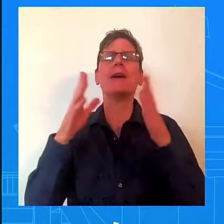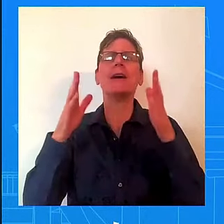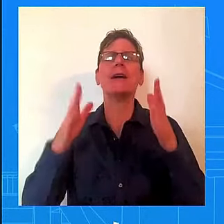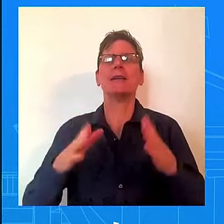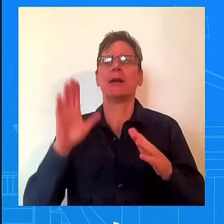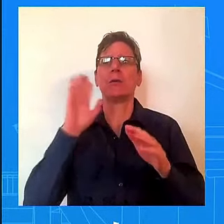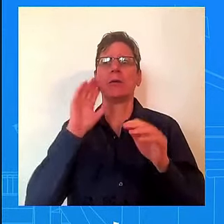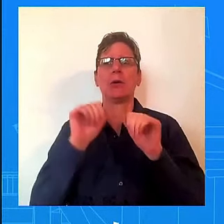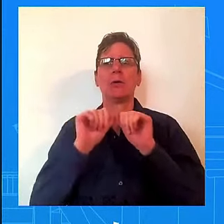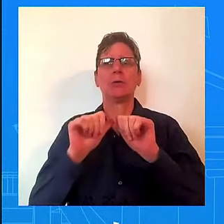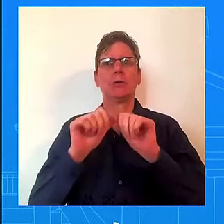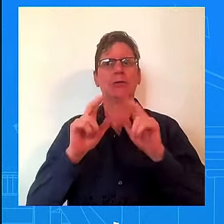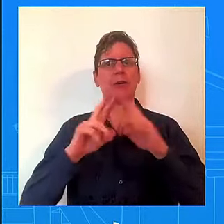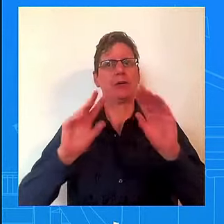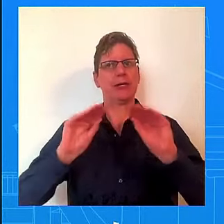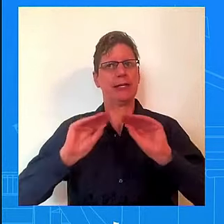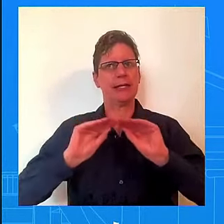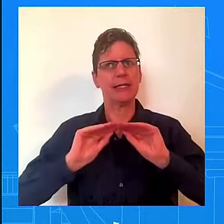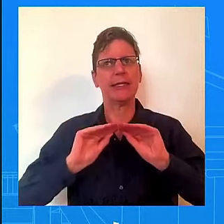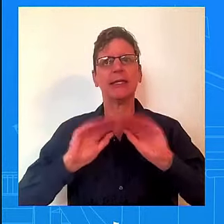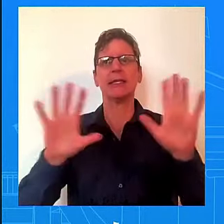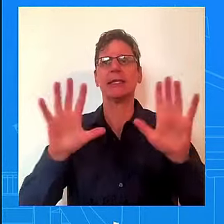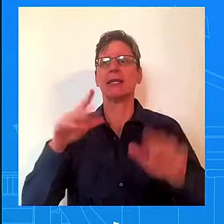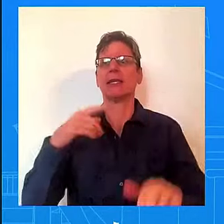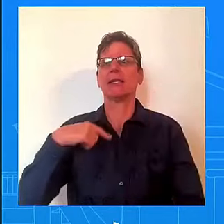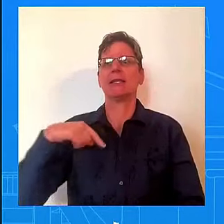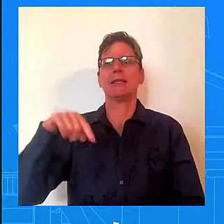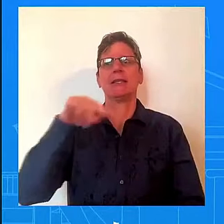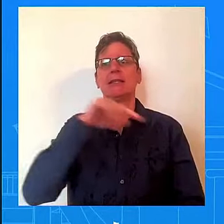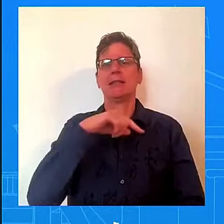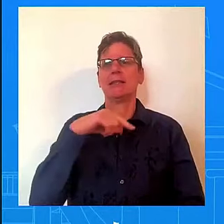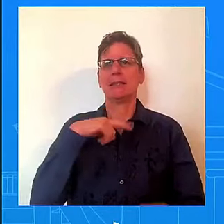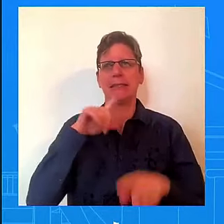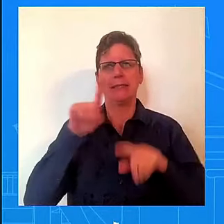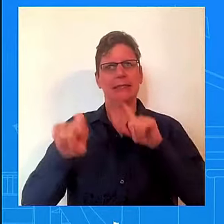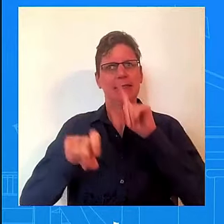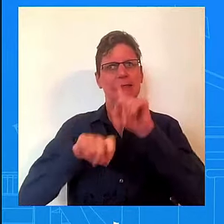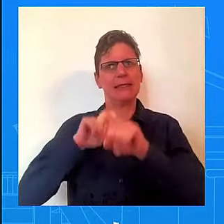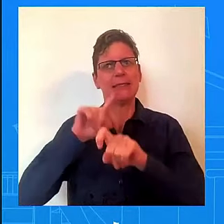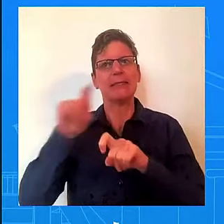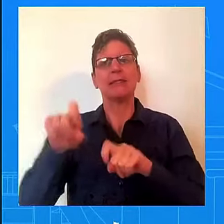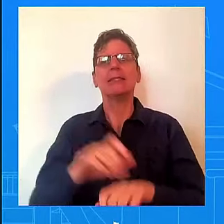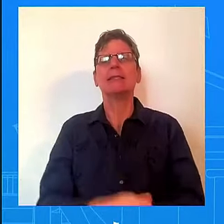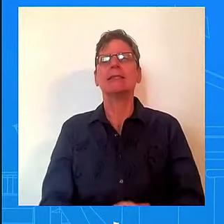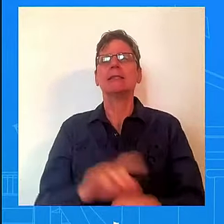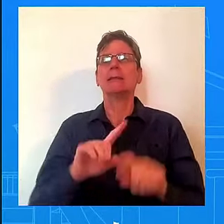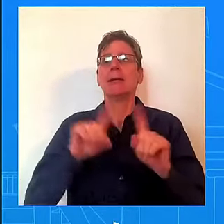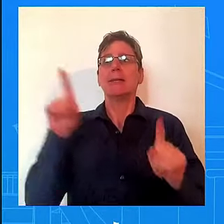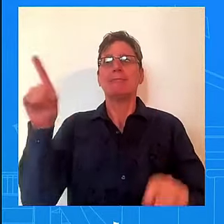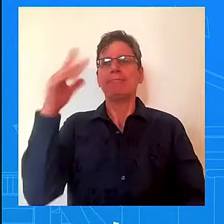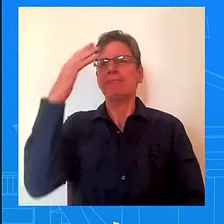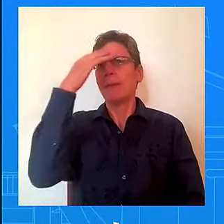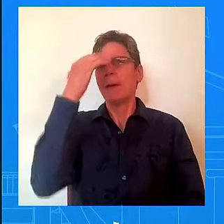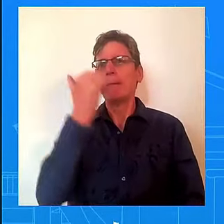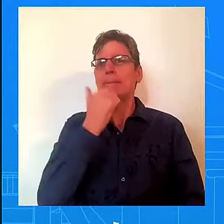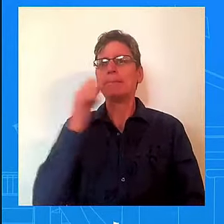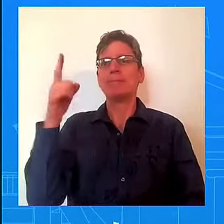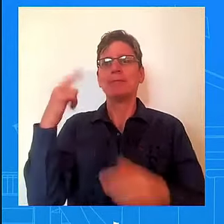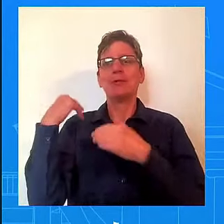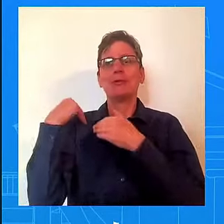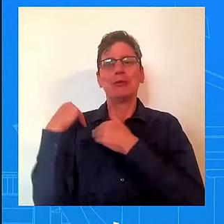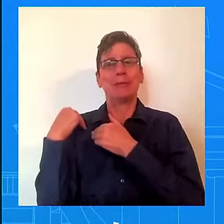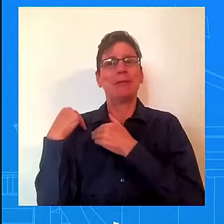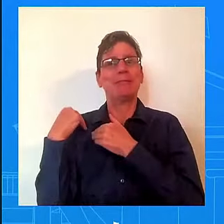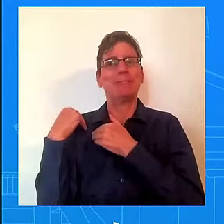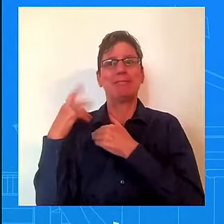more American blood on their hands. The president was clear about that in his statement. And he will, and he has been, he